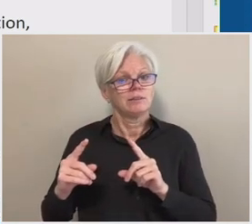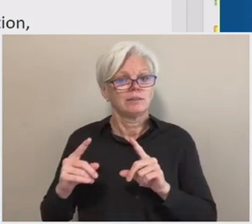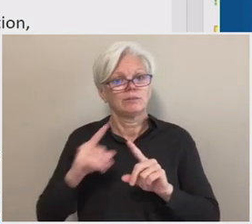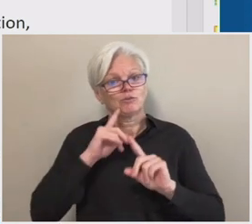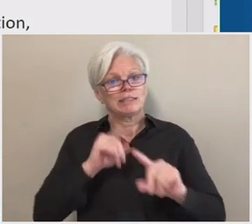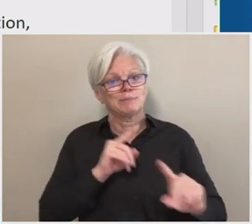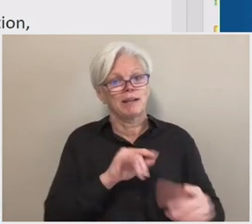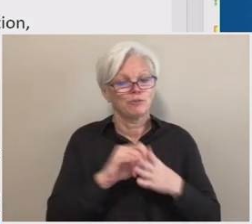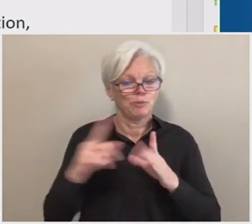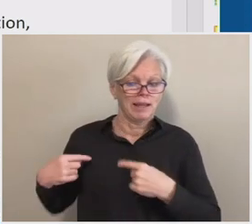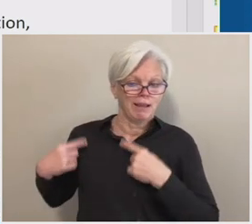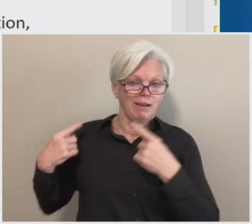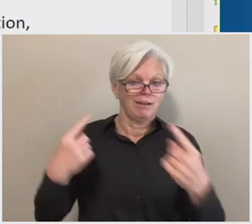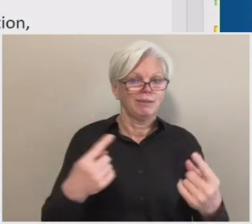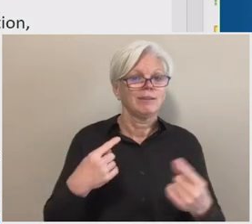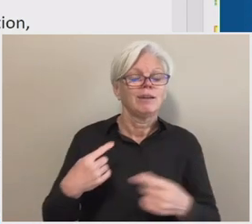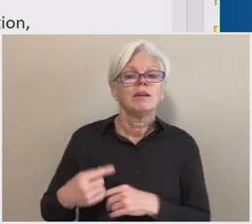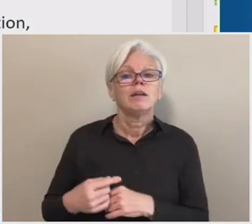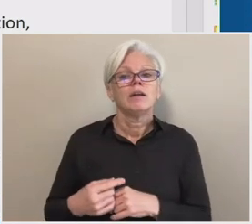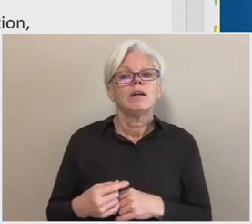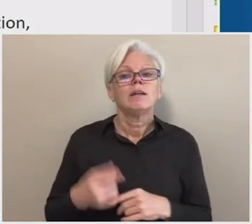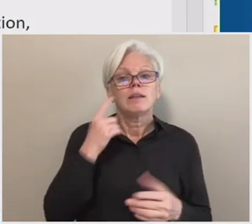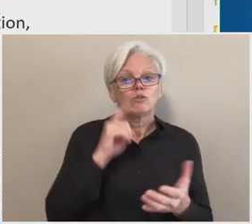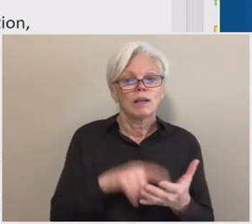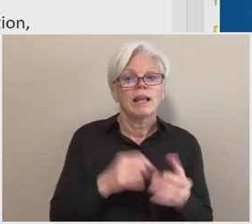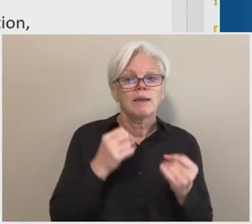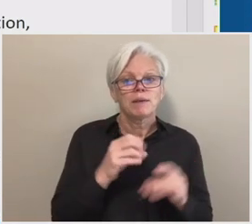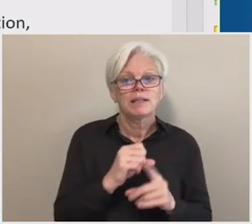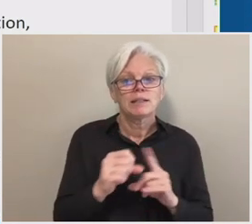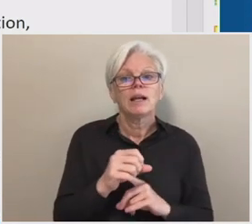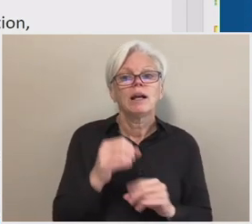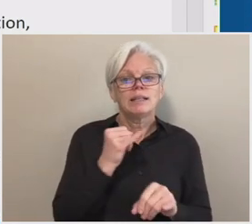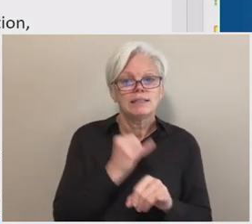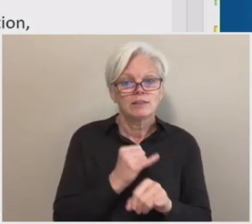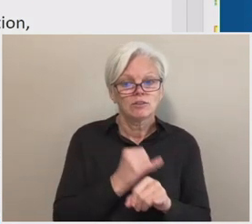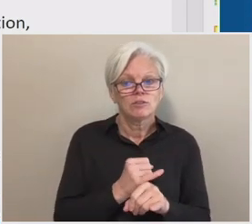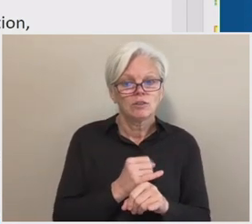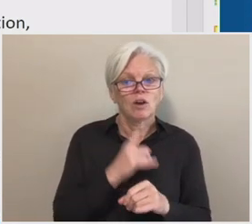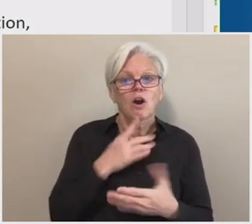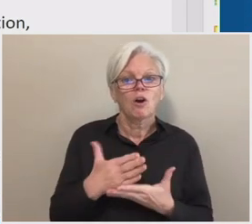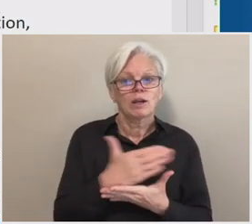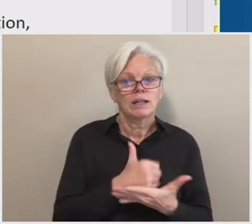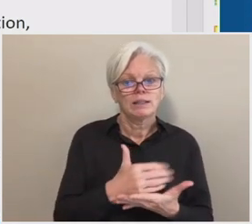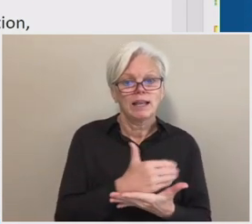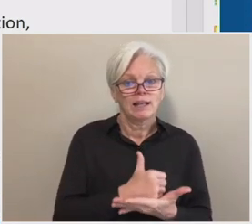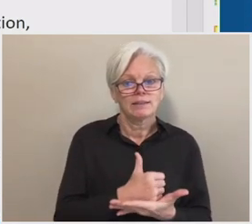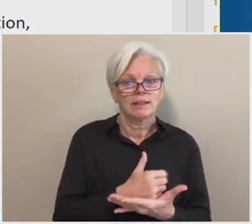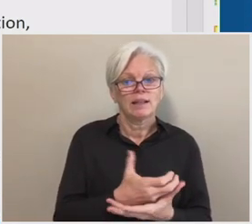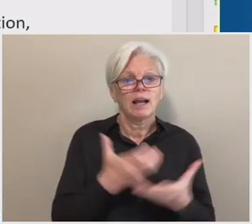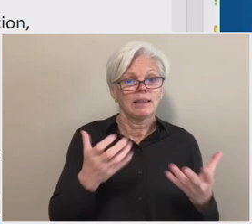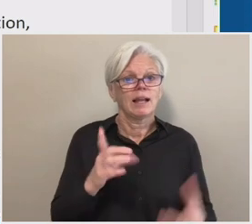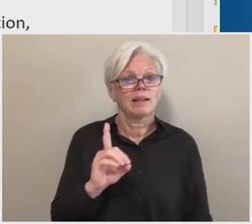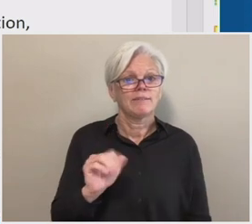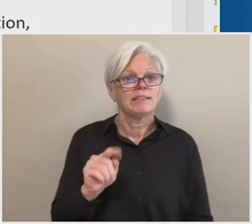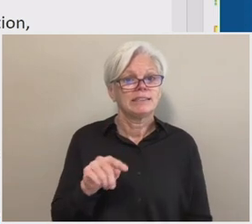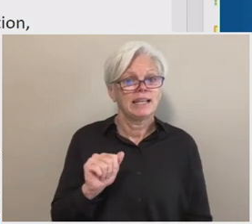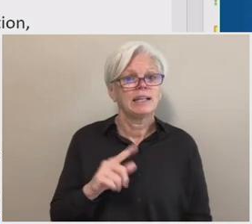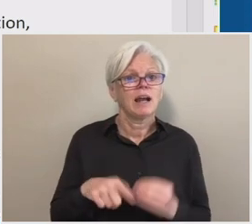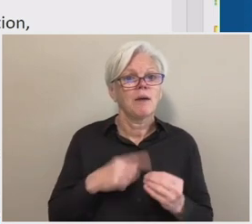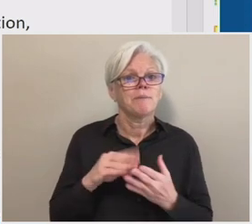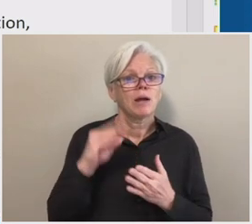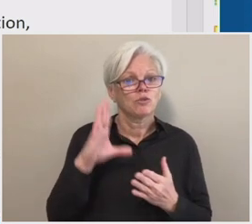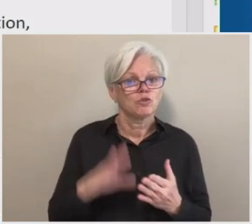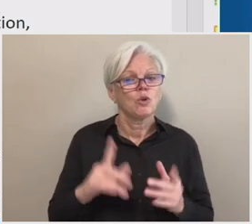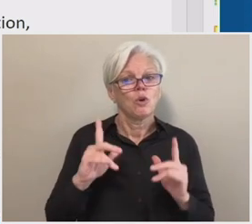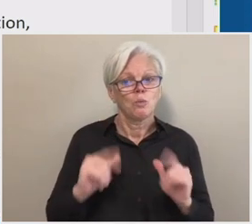there's a recognition that in, in many cases, institutions are collecting a substantial amount of data, um, about students when they